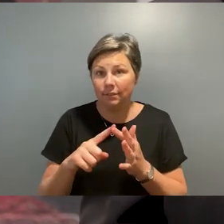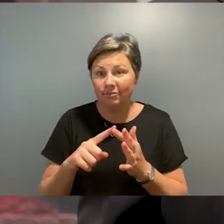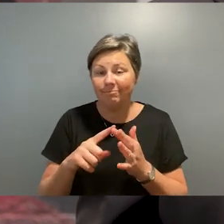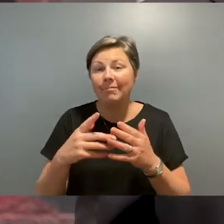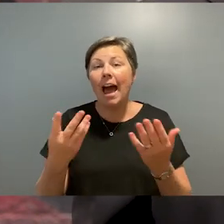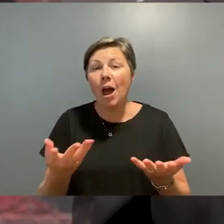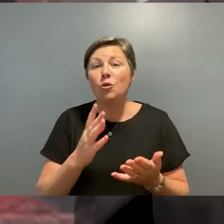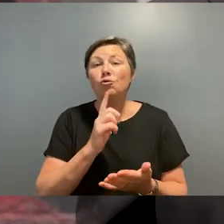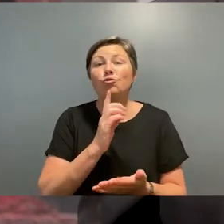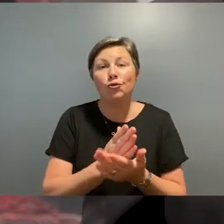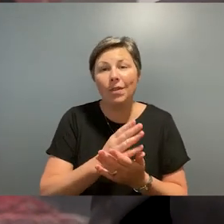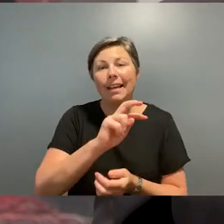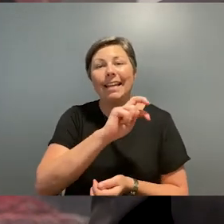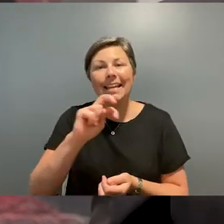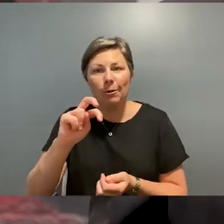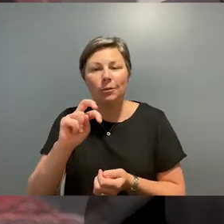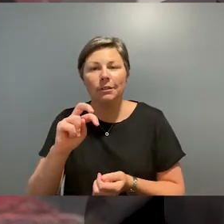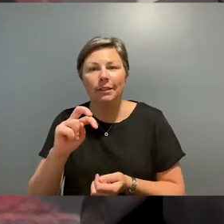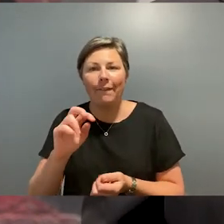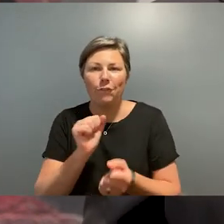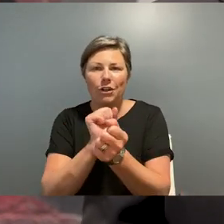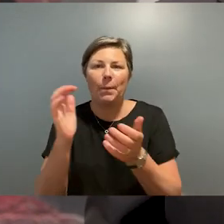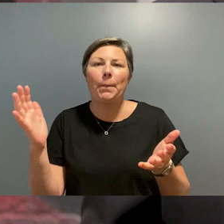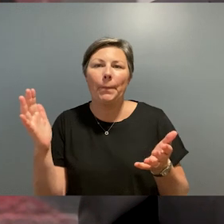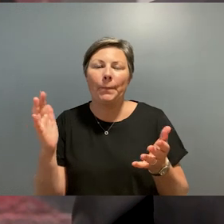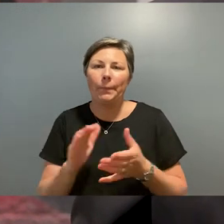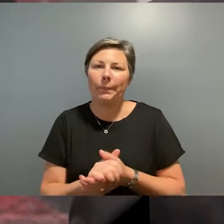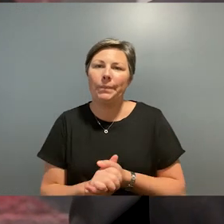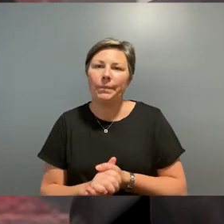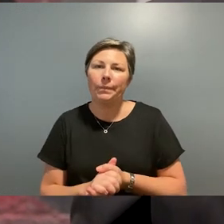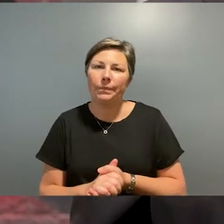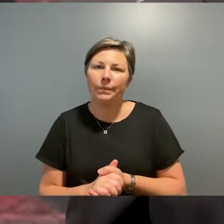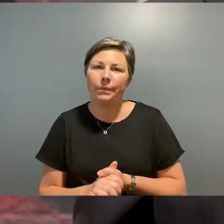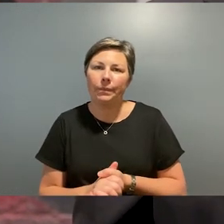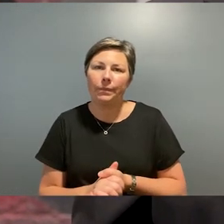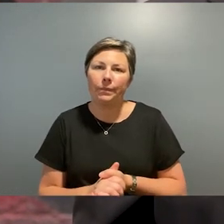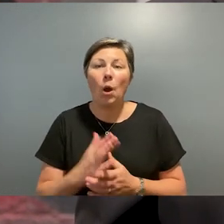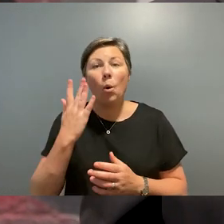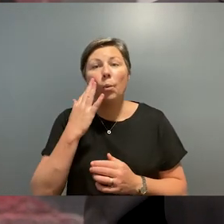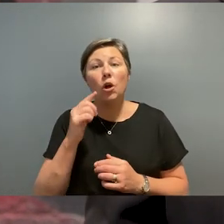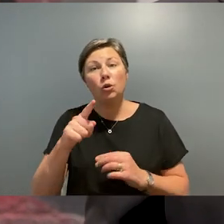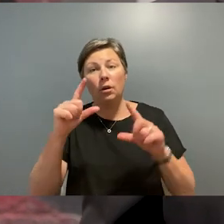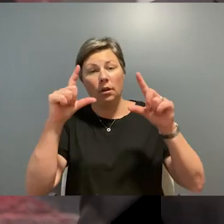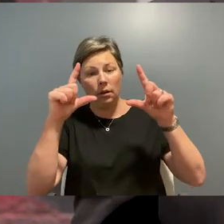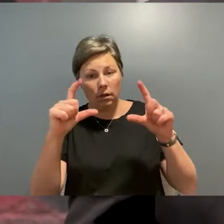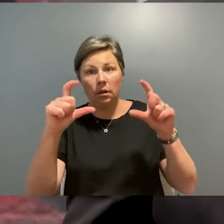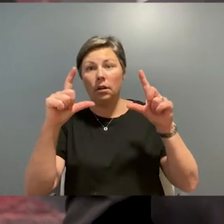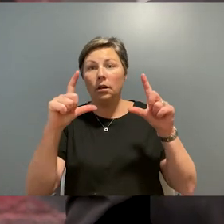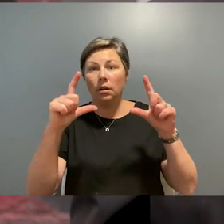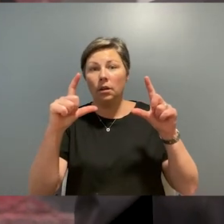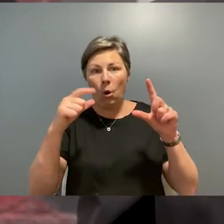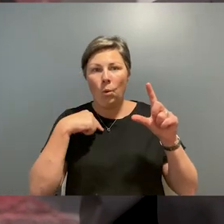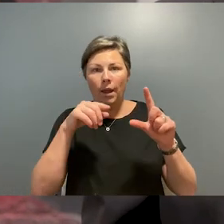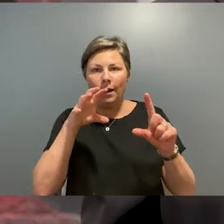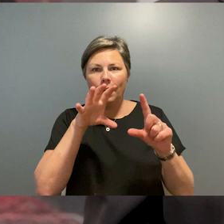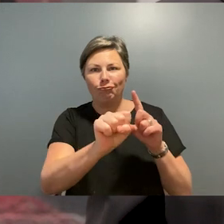19th century photography has played an inextricable part of the human story the taking of photographs didn't just allow our species